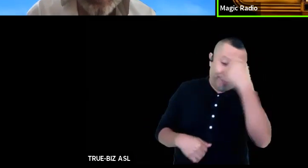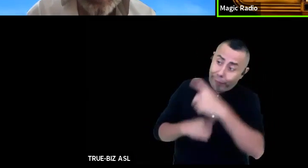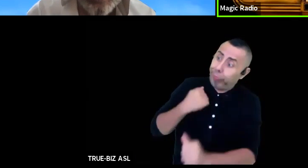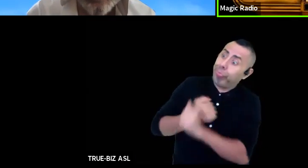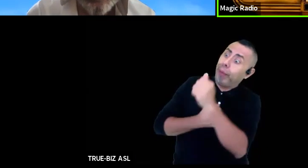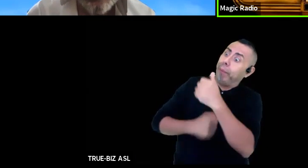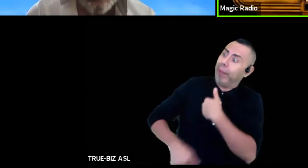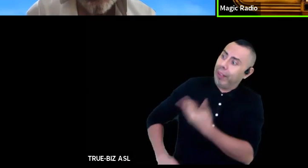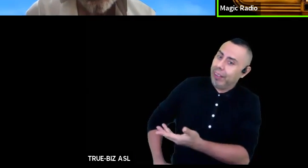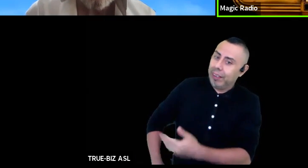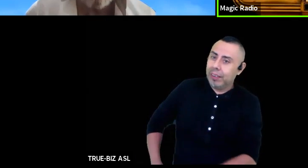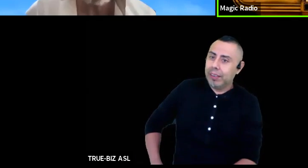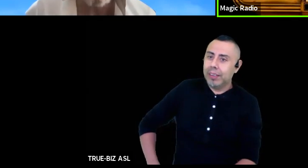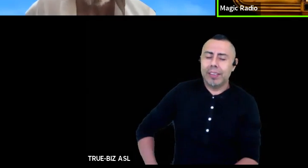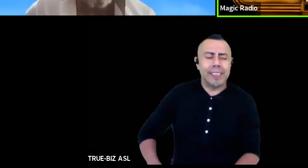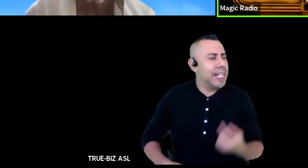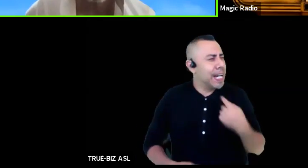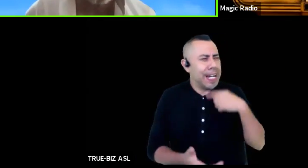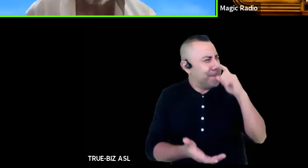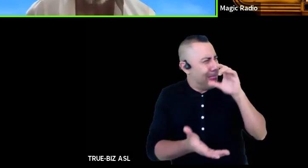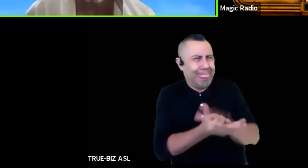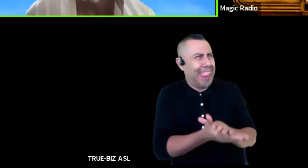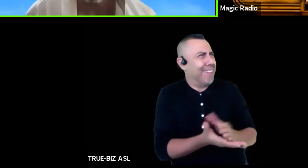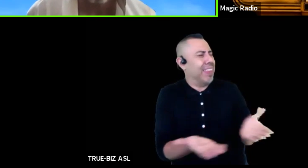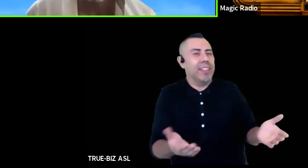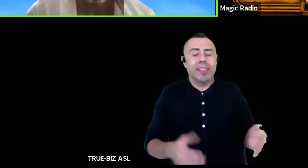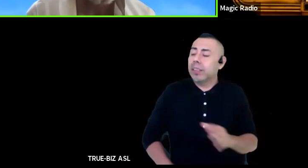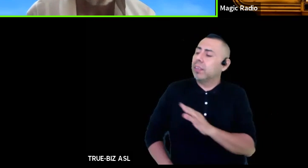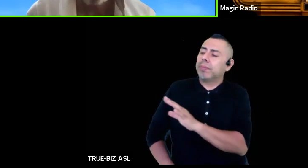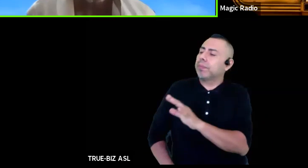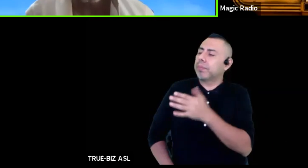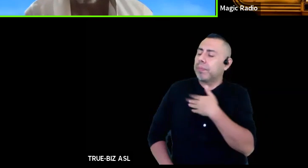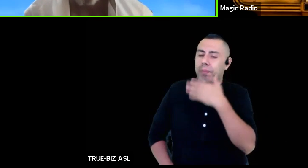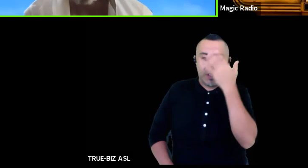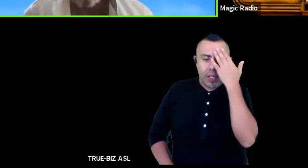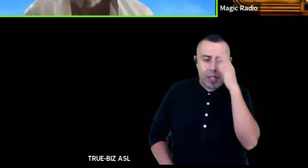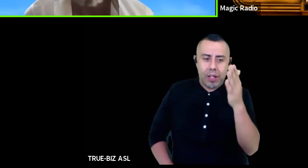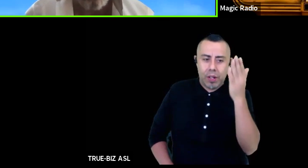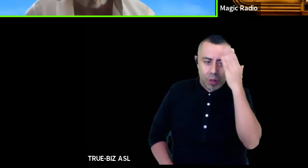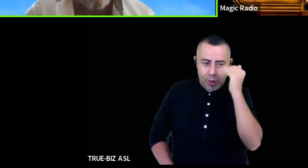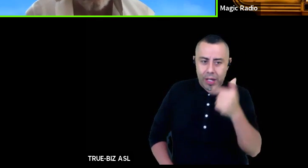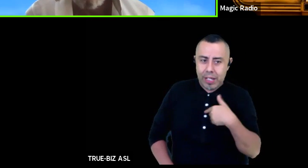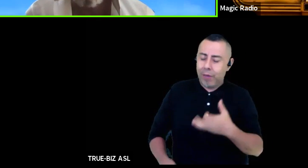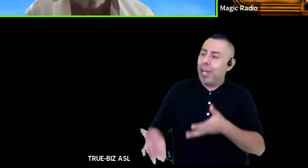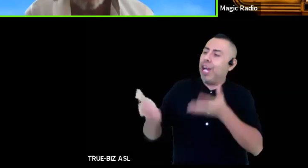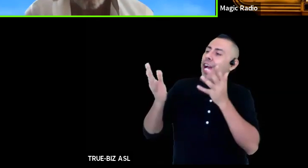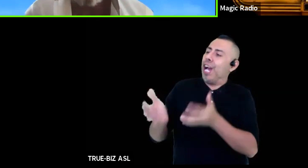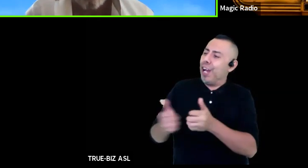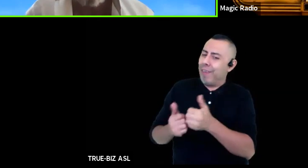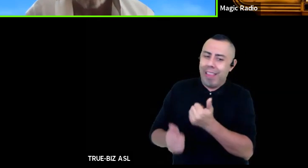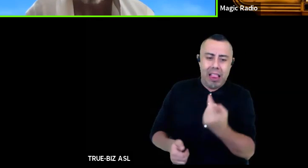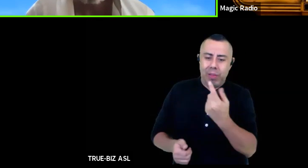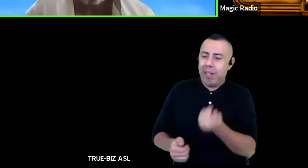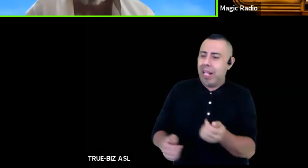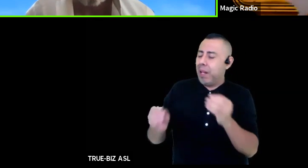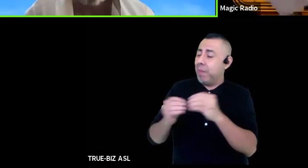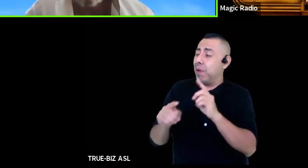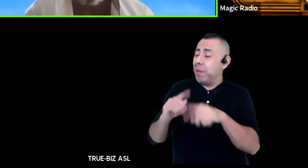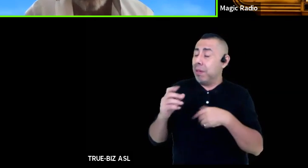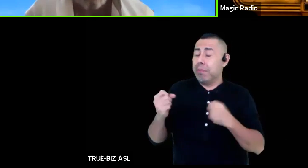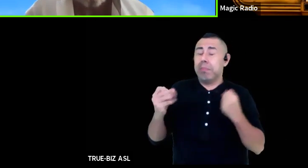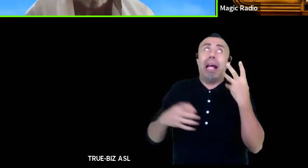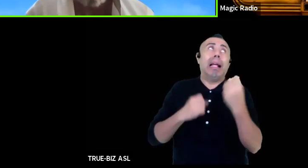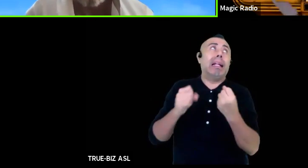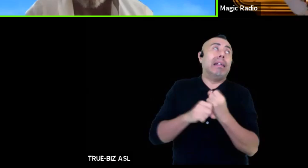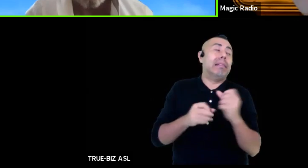I don't believe this young man I don't know why I want to have this discussion with anyone anymore but in all my years I have yet to see what you